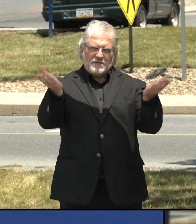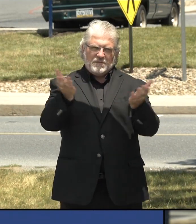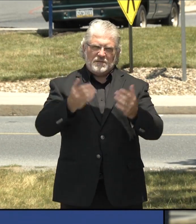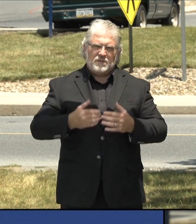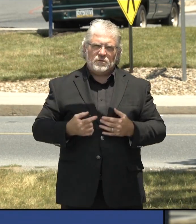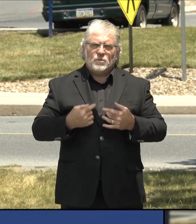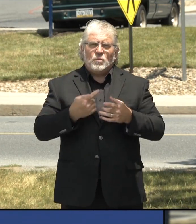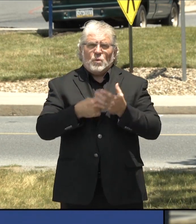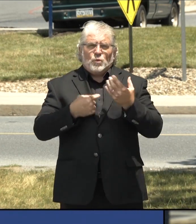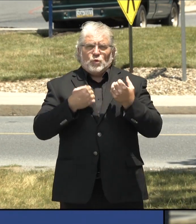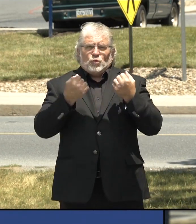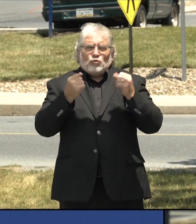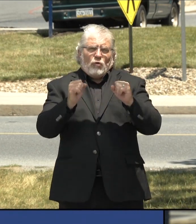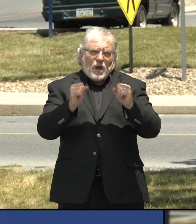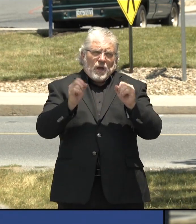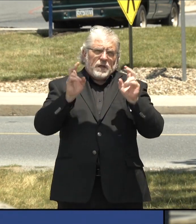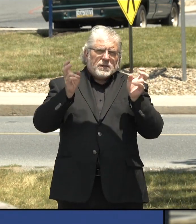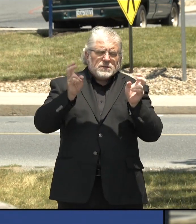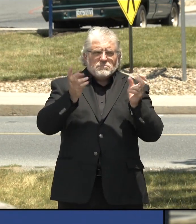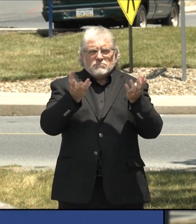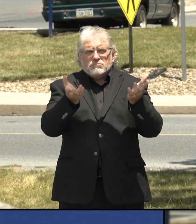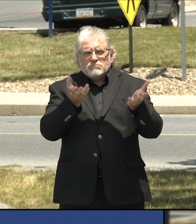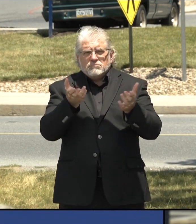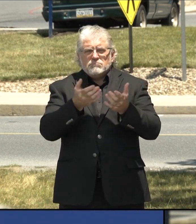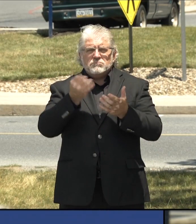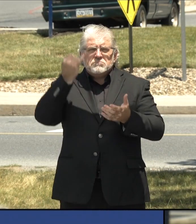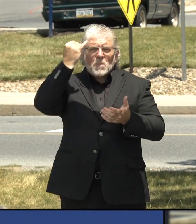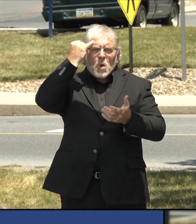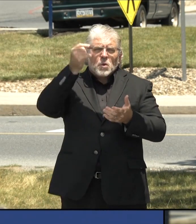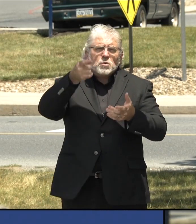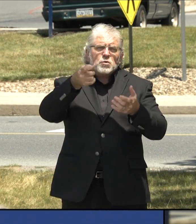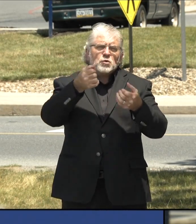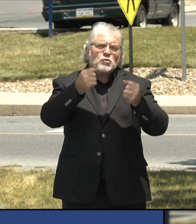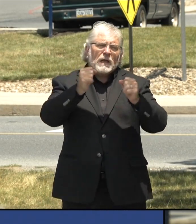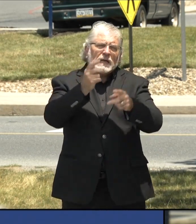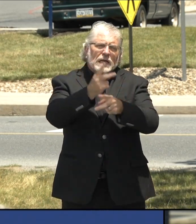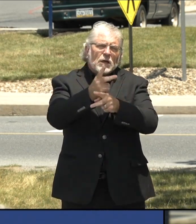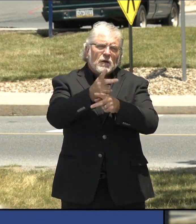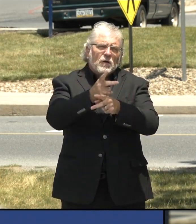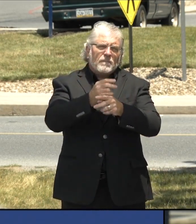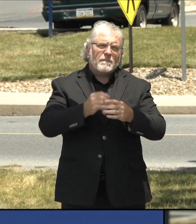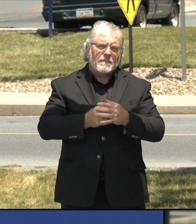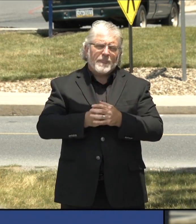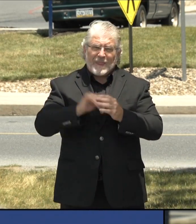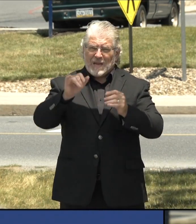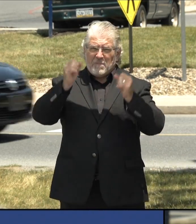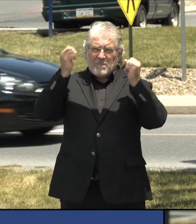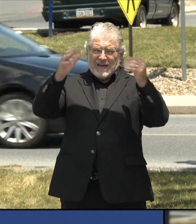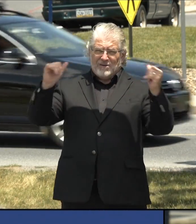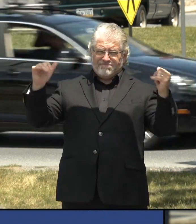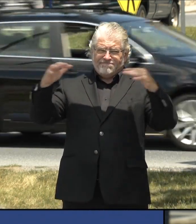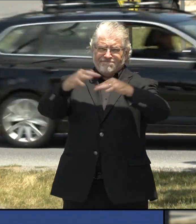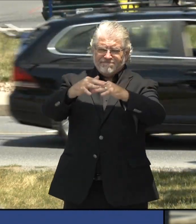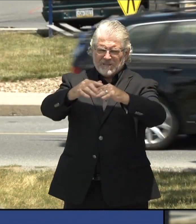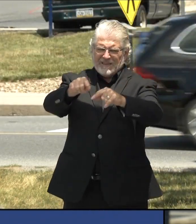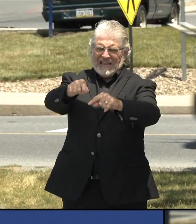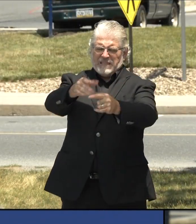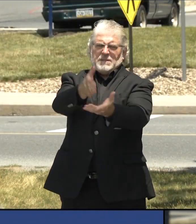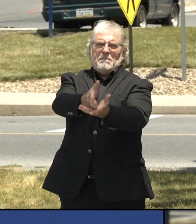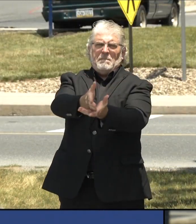we, uh, take care of places that congregate, think Allegheny County is trying this by saying, okay, we're just not going to serve alcohol in restaurants.